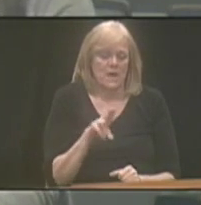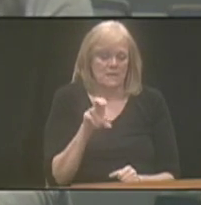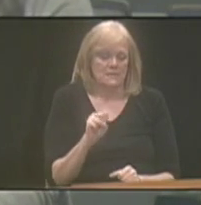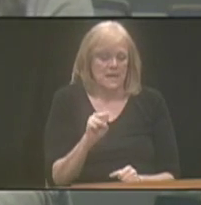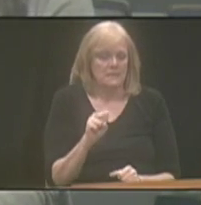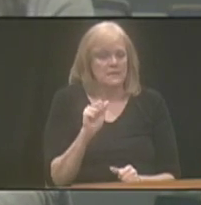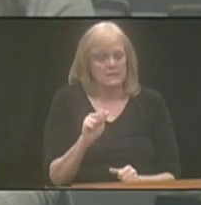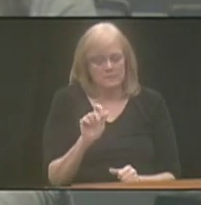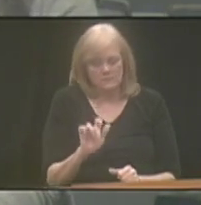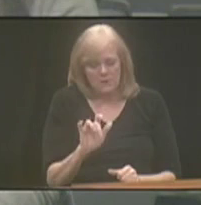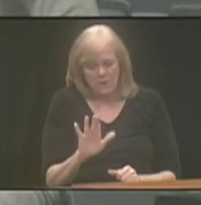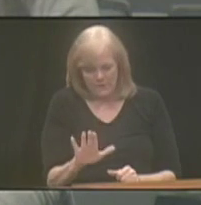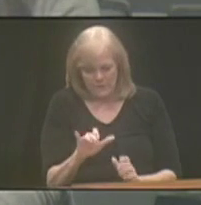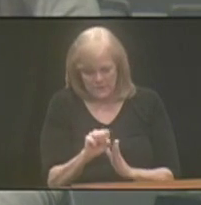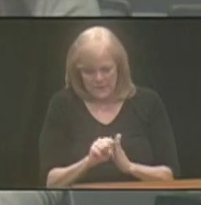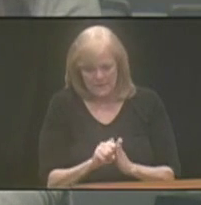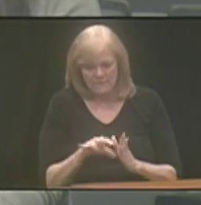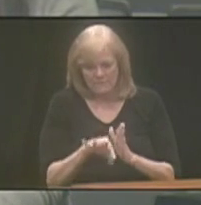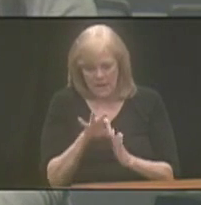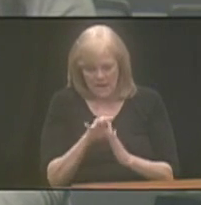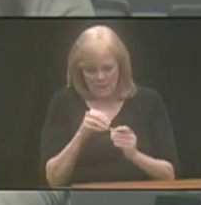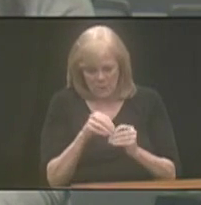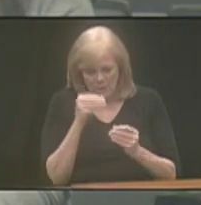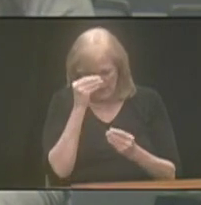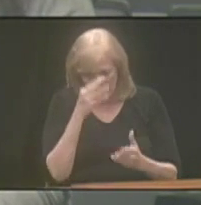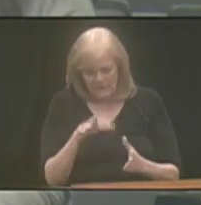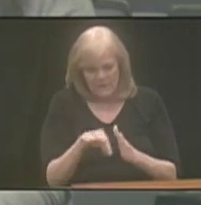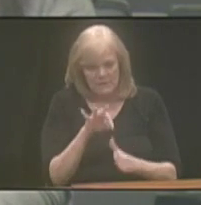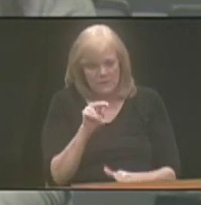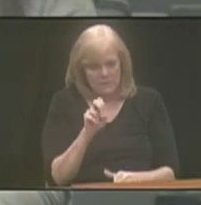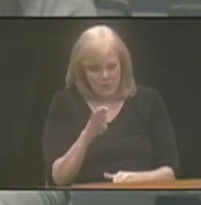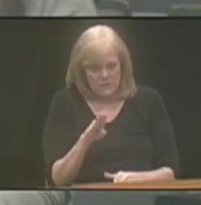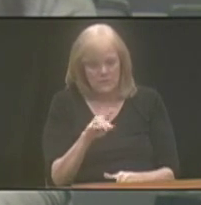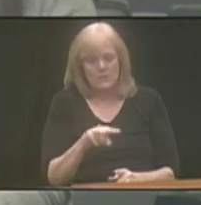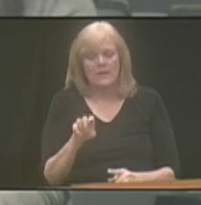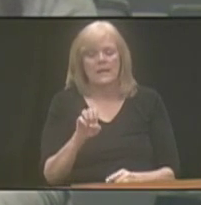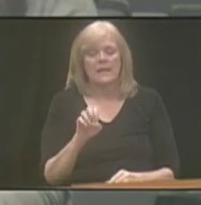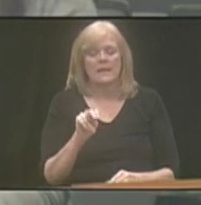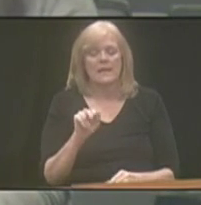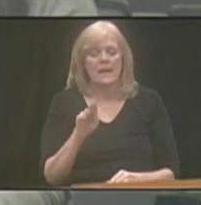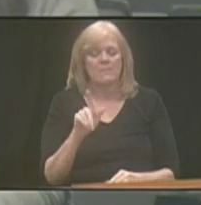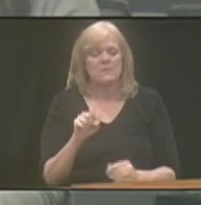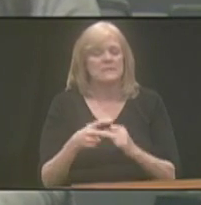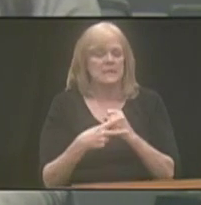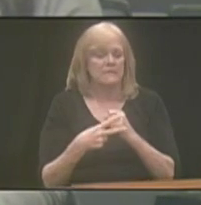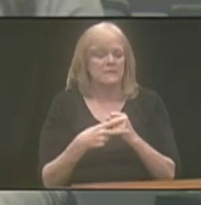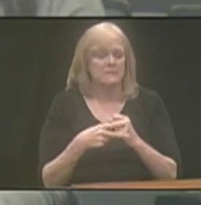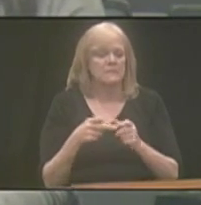They could click on their state to find out more information, click on Nebraska, and it takes you to the Enable Savings site.